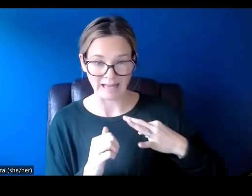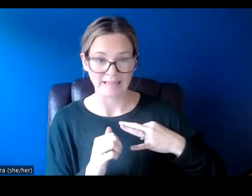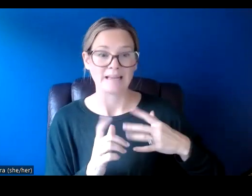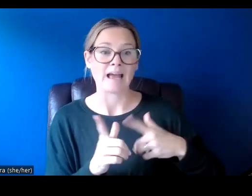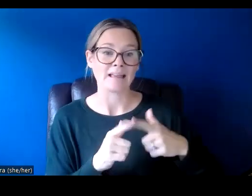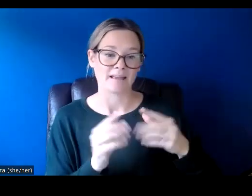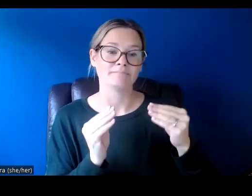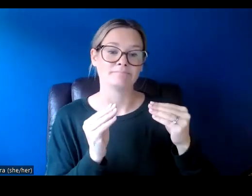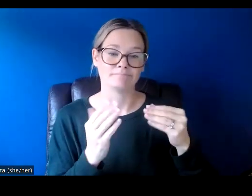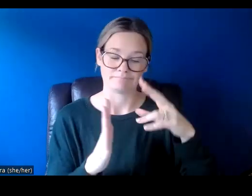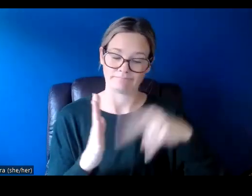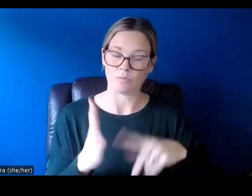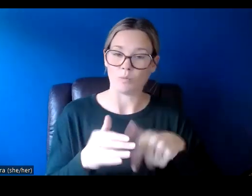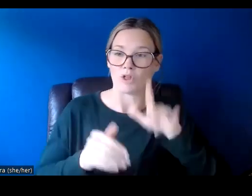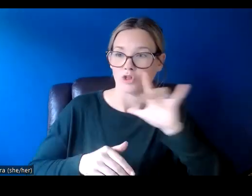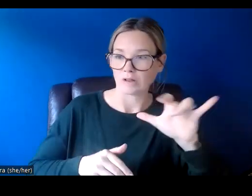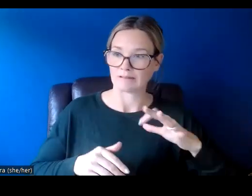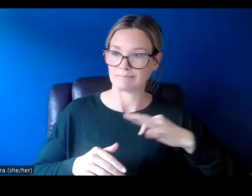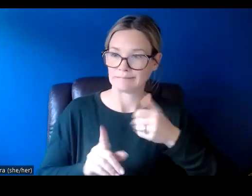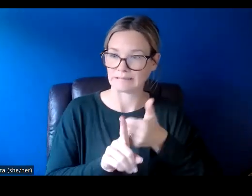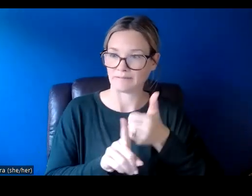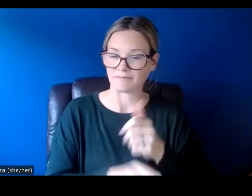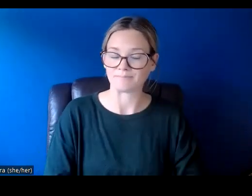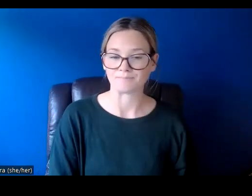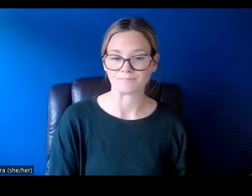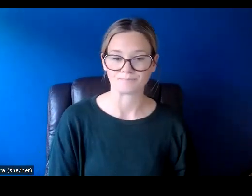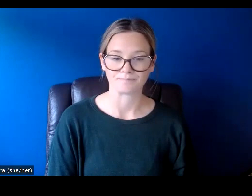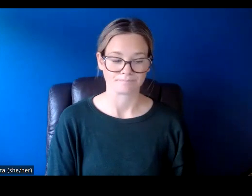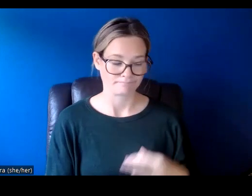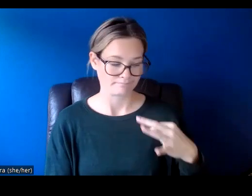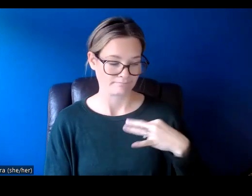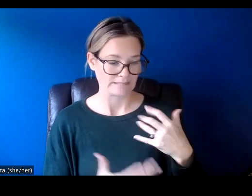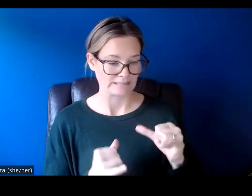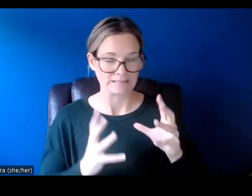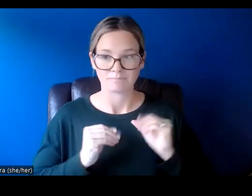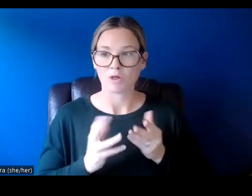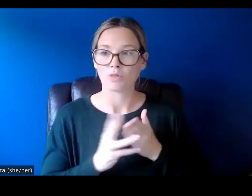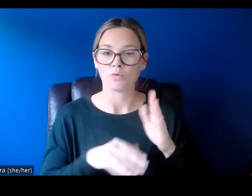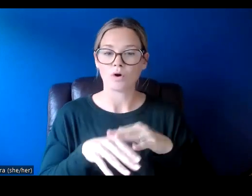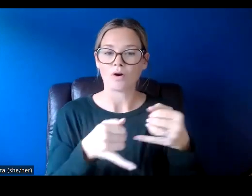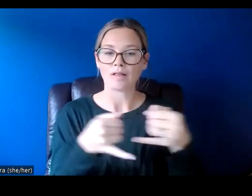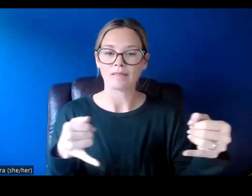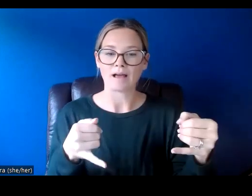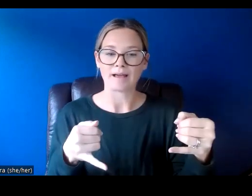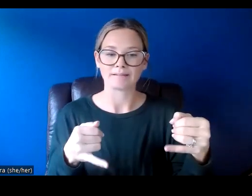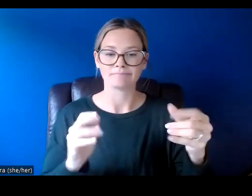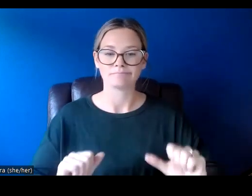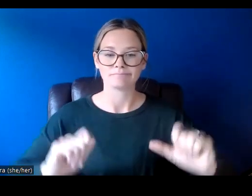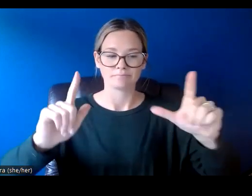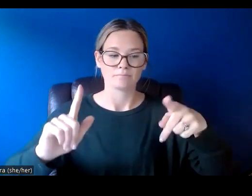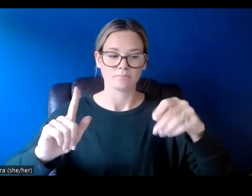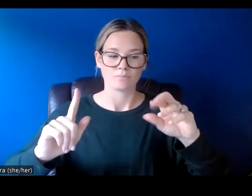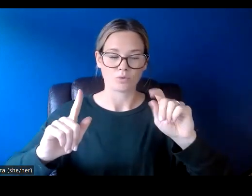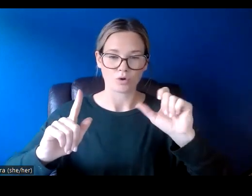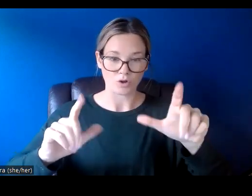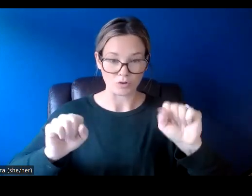we're going to get into the application in greater detail. So our applications are accepted through our online application interface. You'll be able